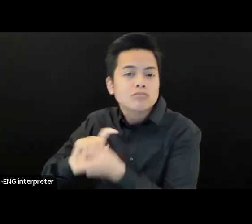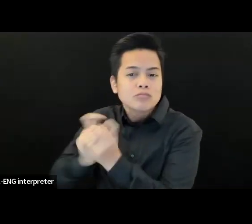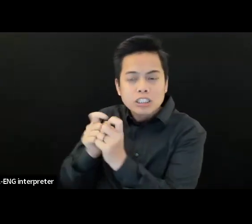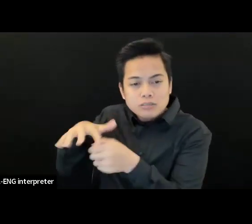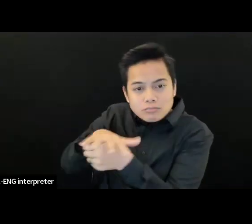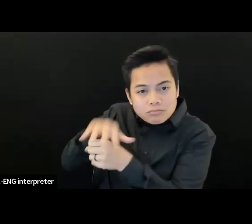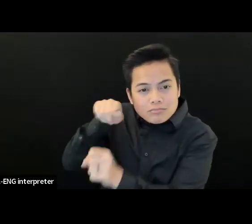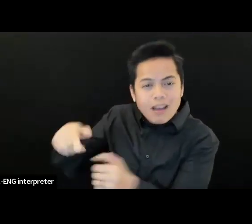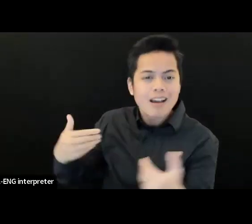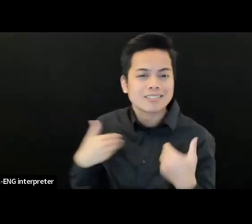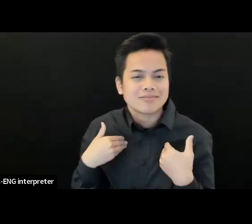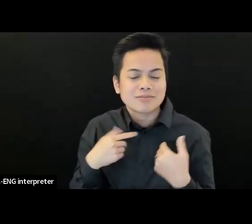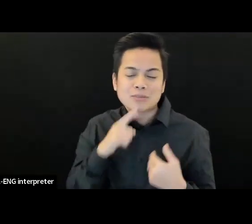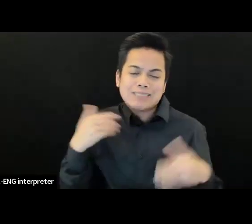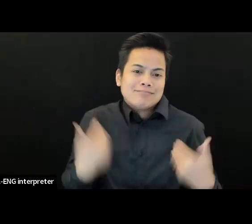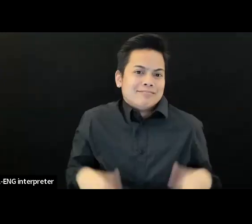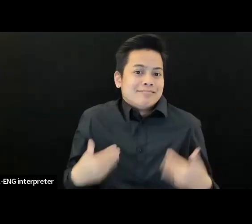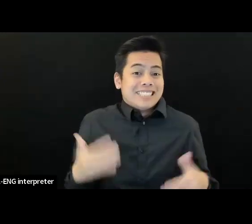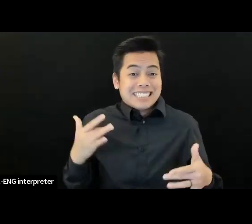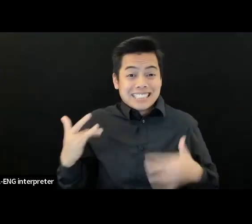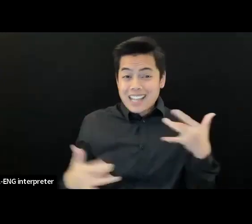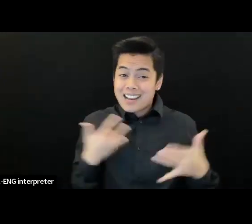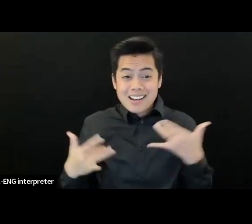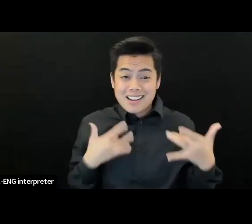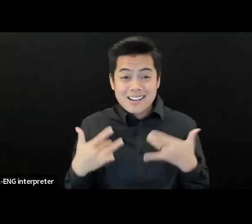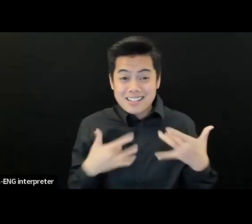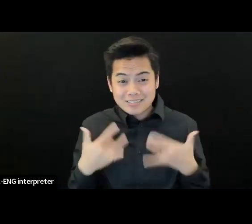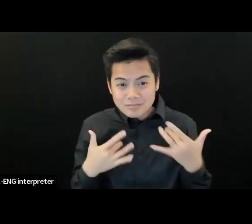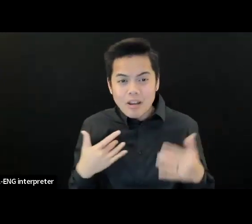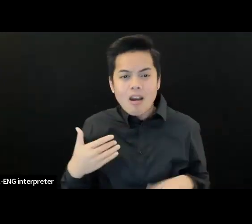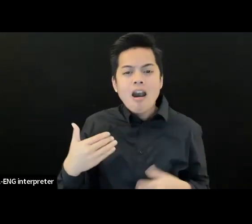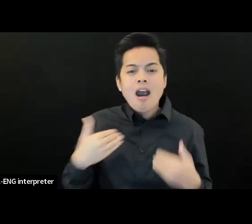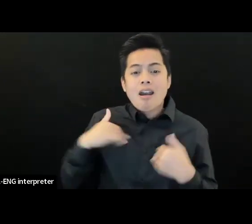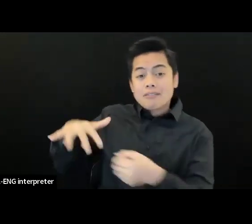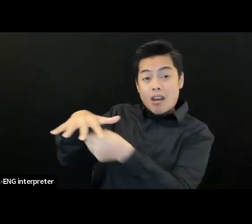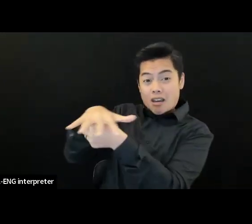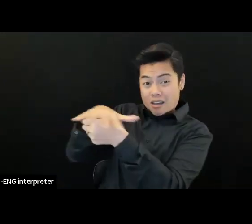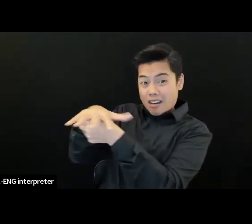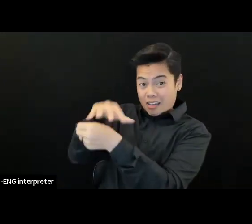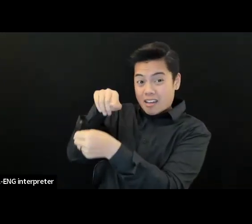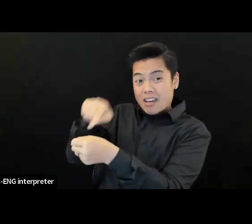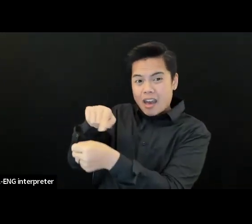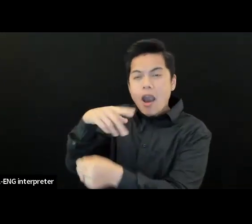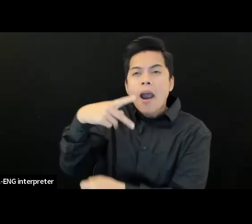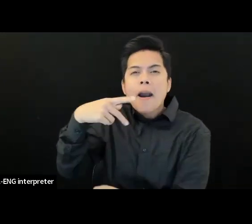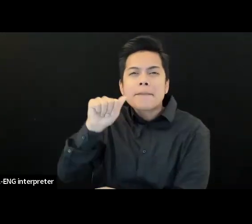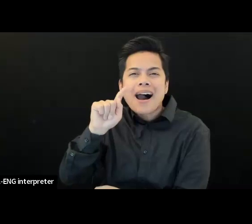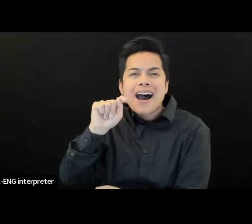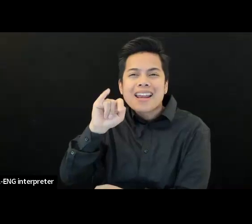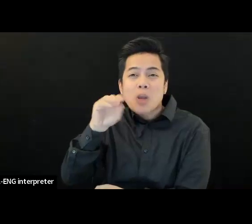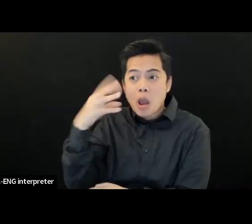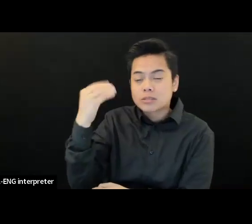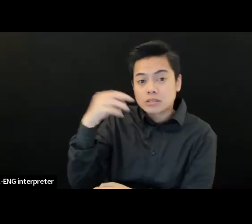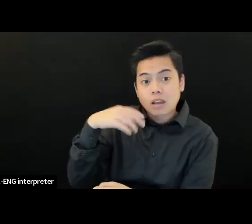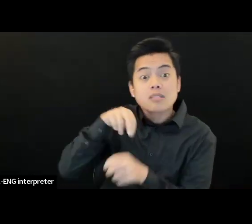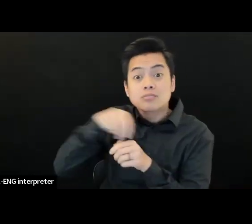where we have a patio area will completely open so that events can be indoor and outdoor simultaneously.